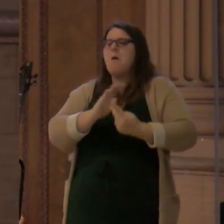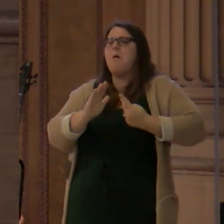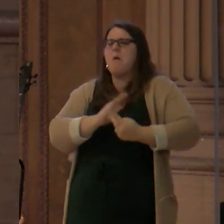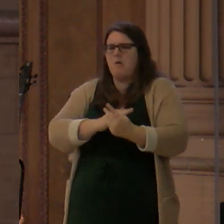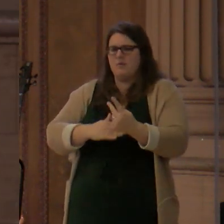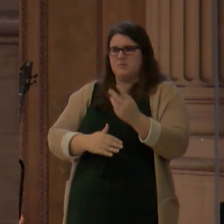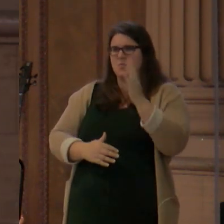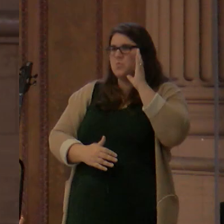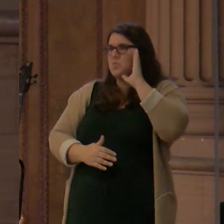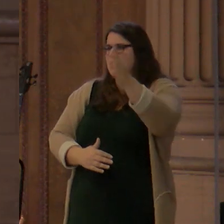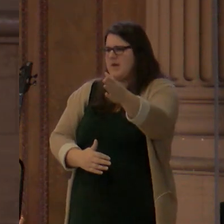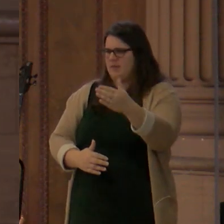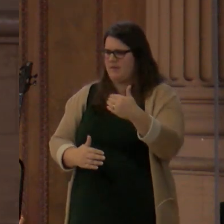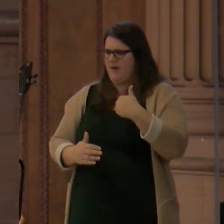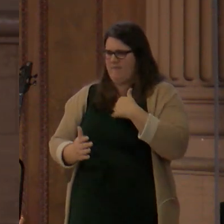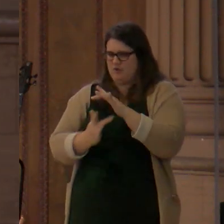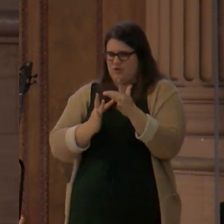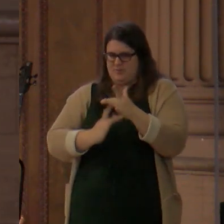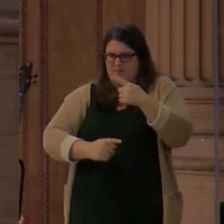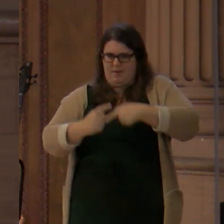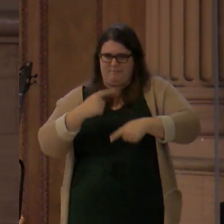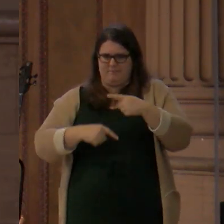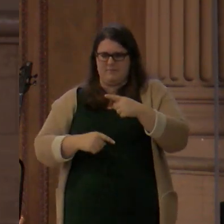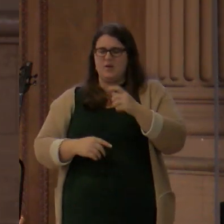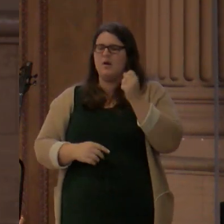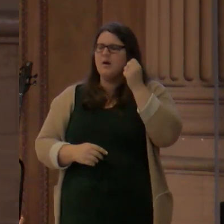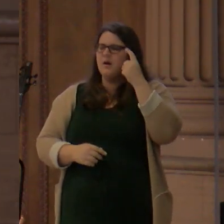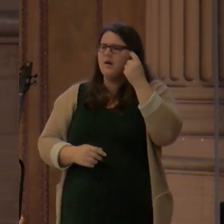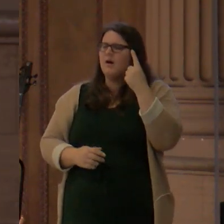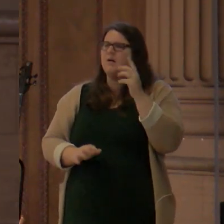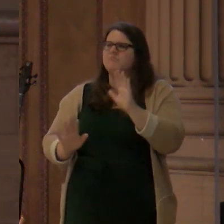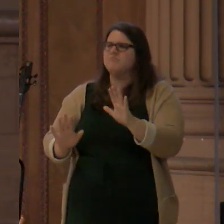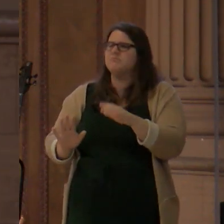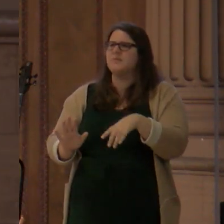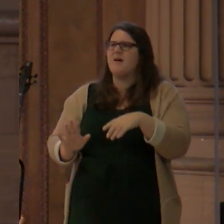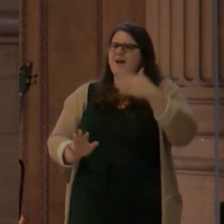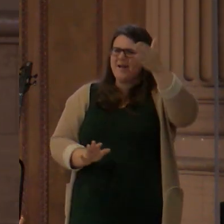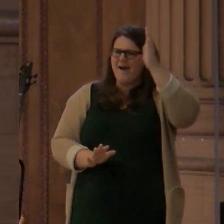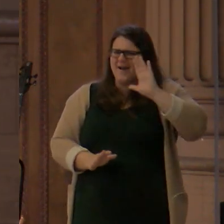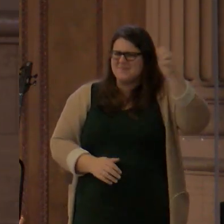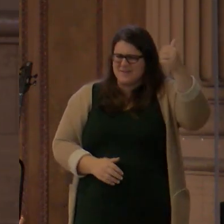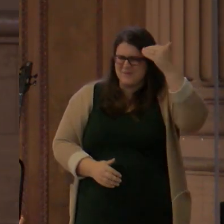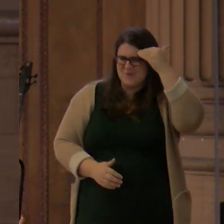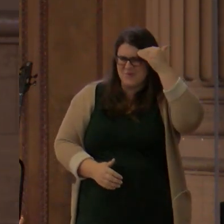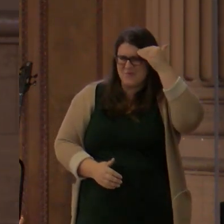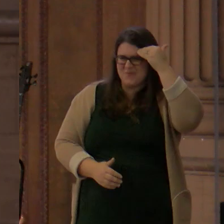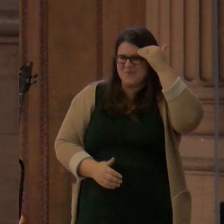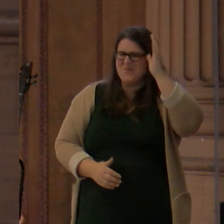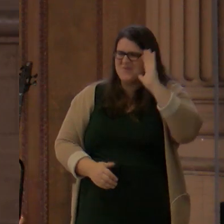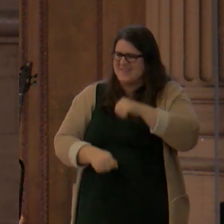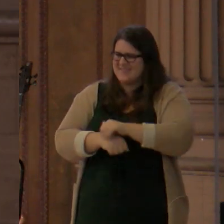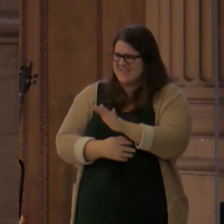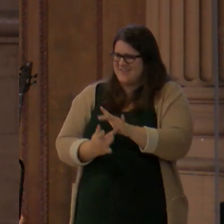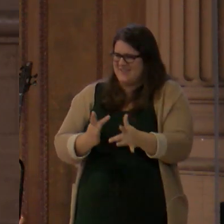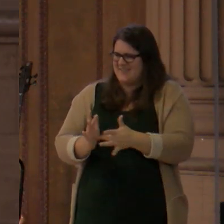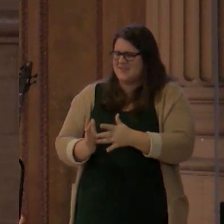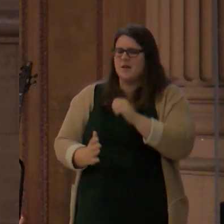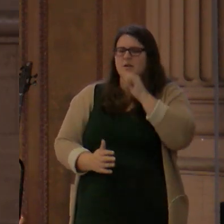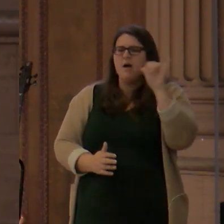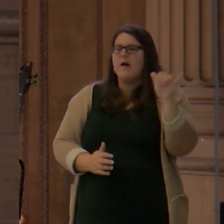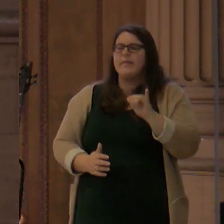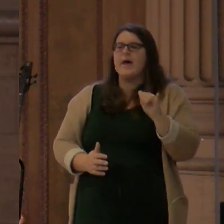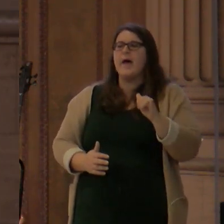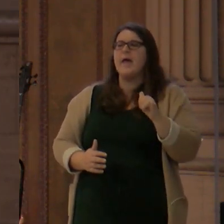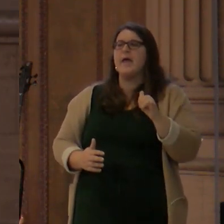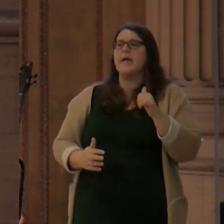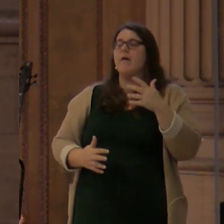effort by God to save mankind, right? Like it wasn't as if God had exhausted all other options and sending his Son to